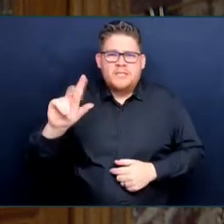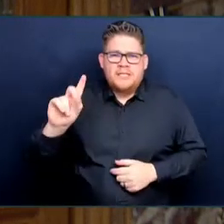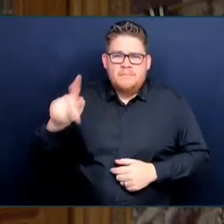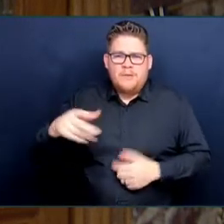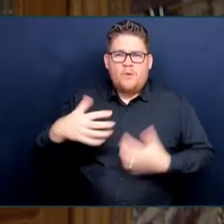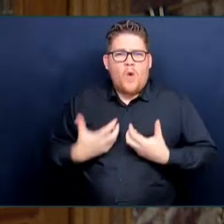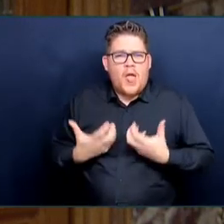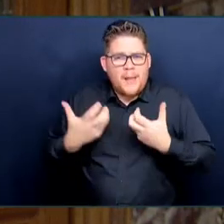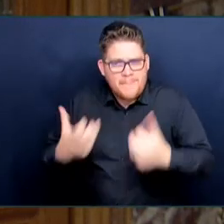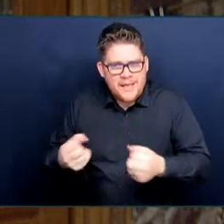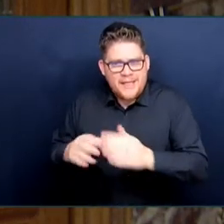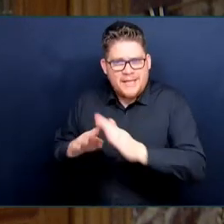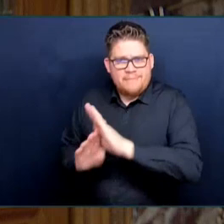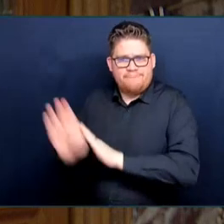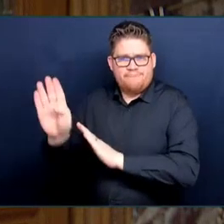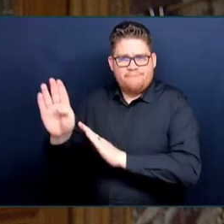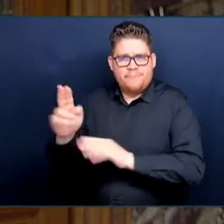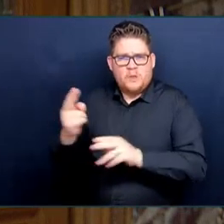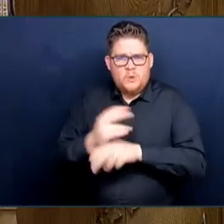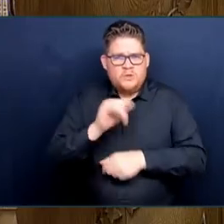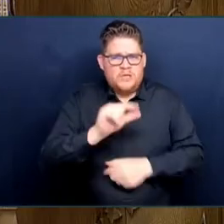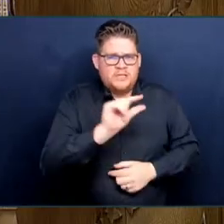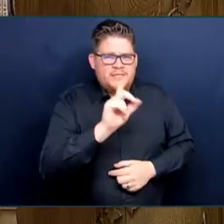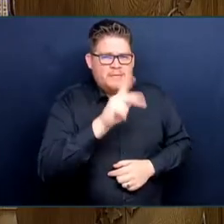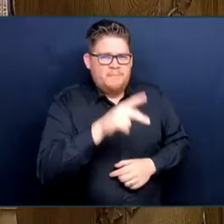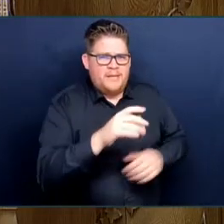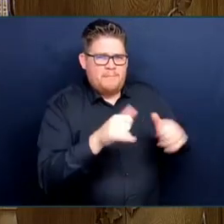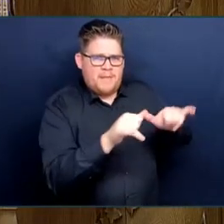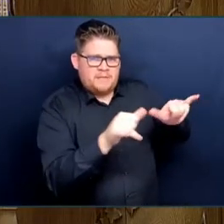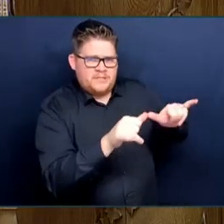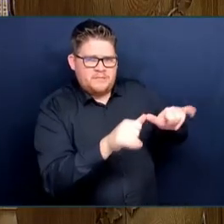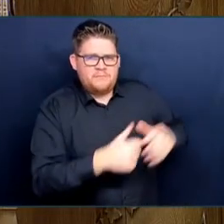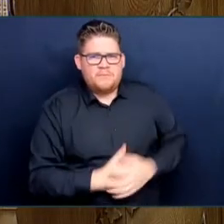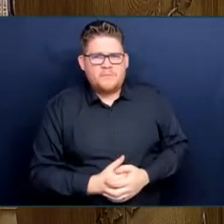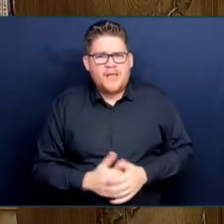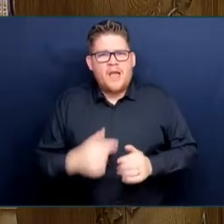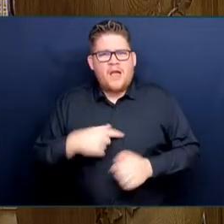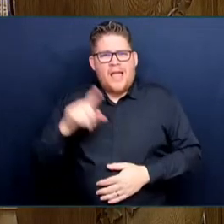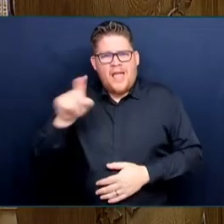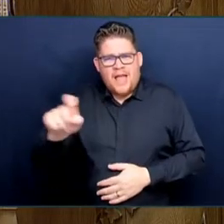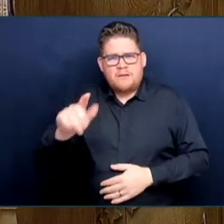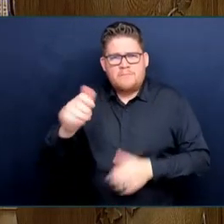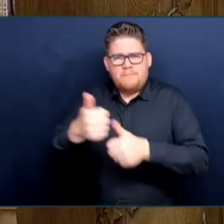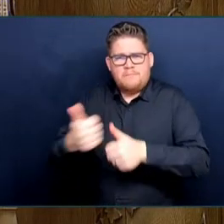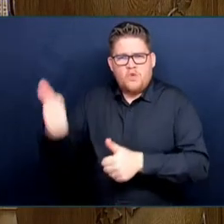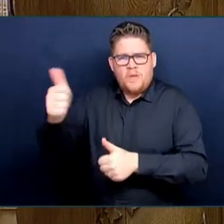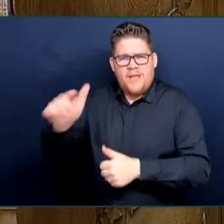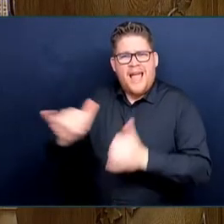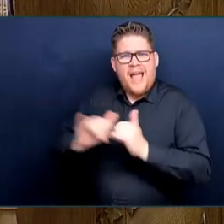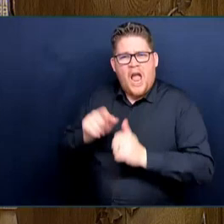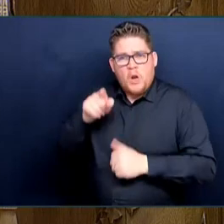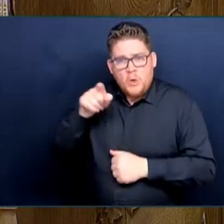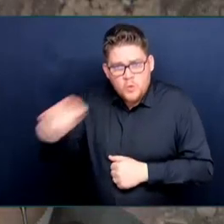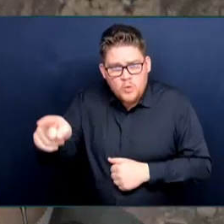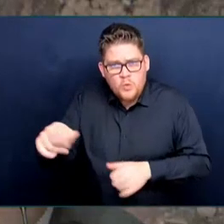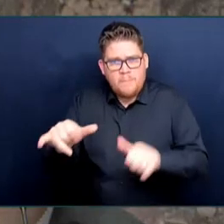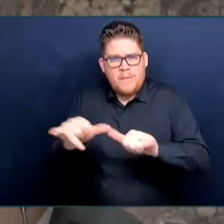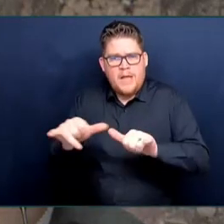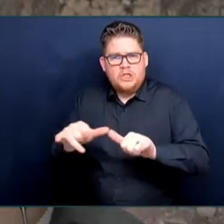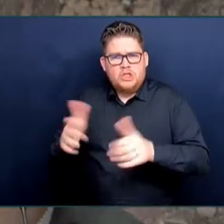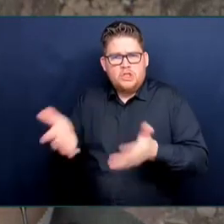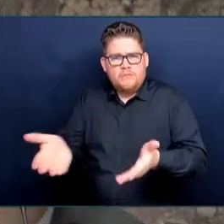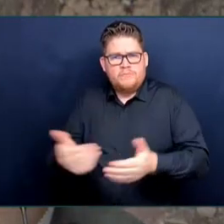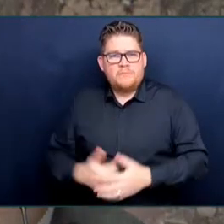success? Mr. Minister of Finance. Thank you, Mr. Speaker. I thank the member for the question.